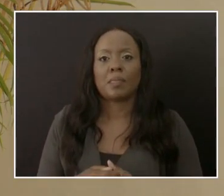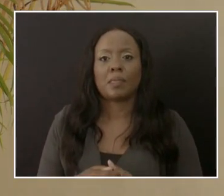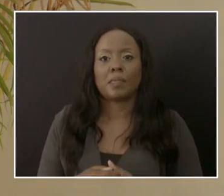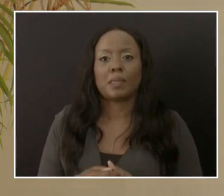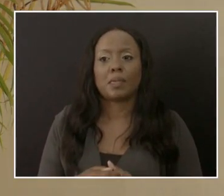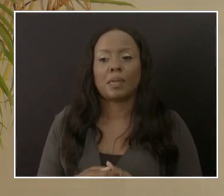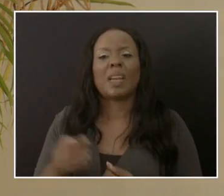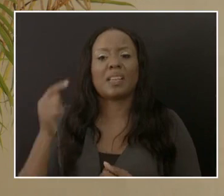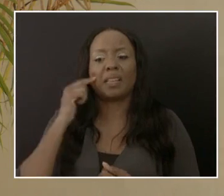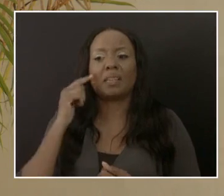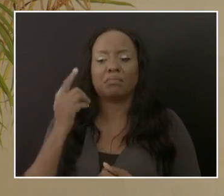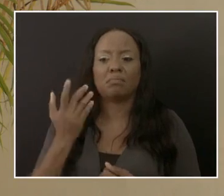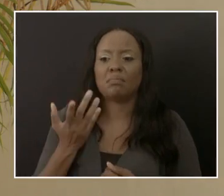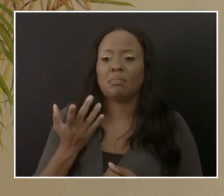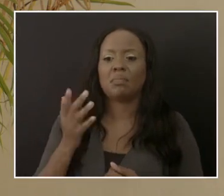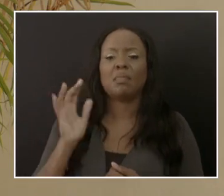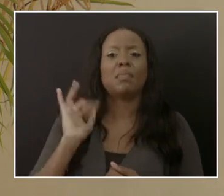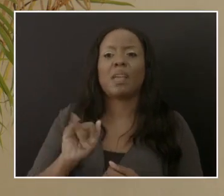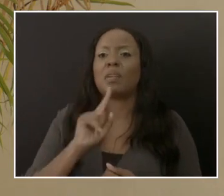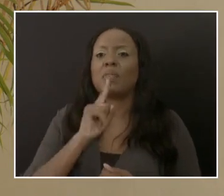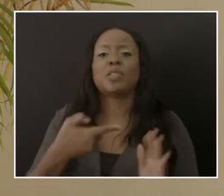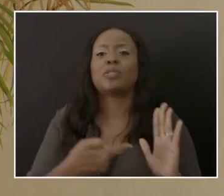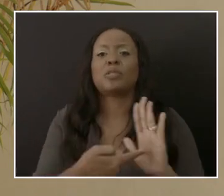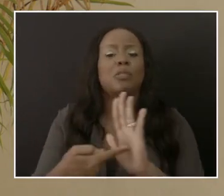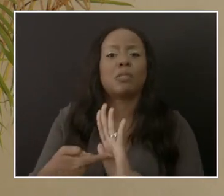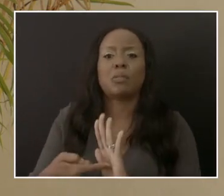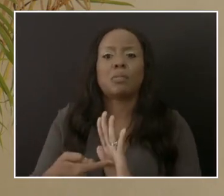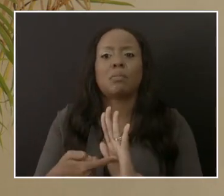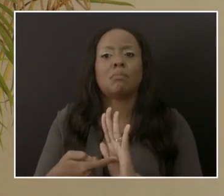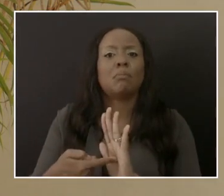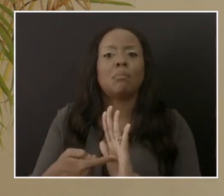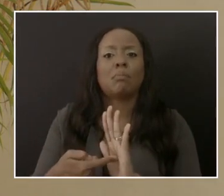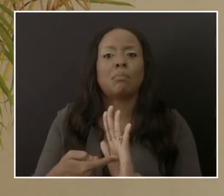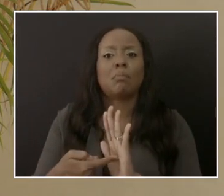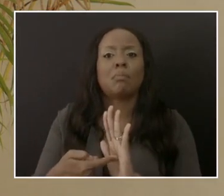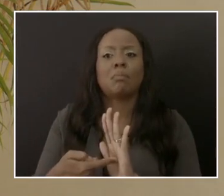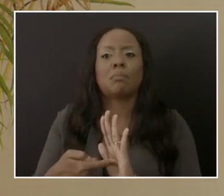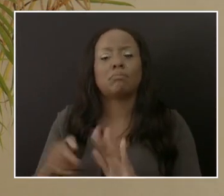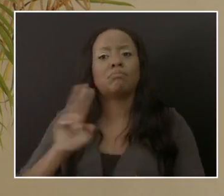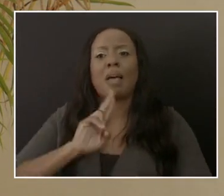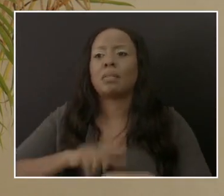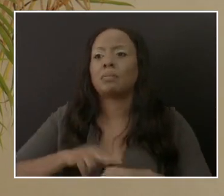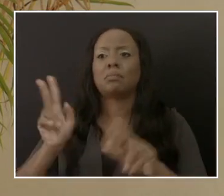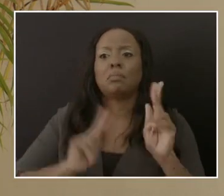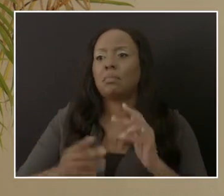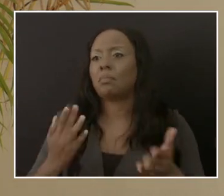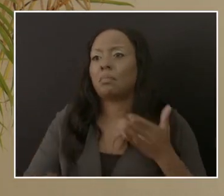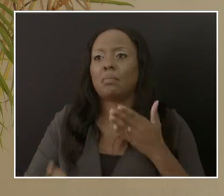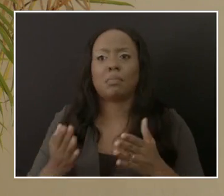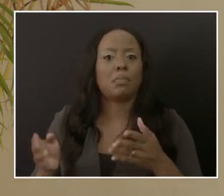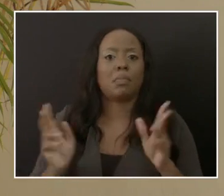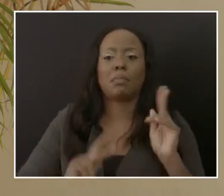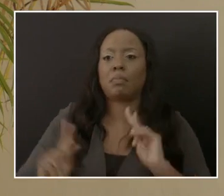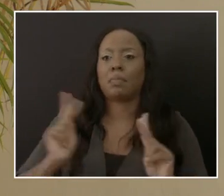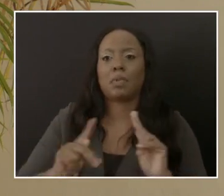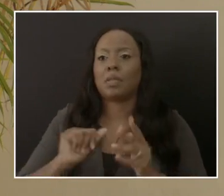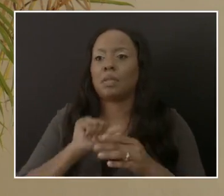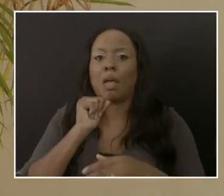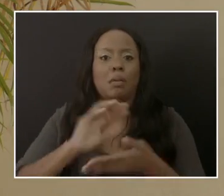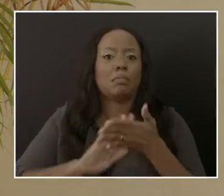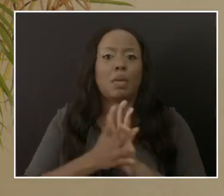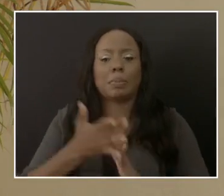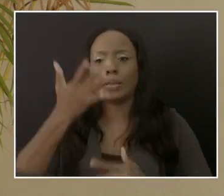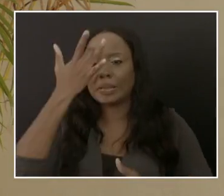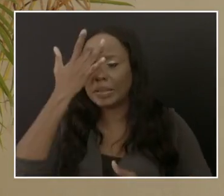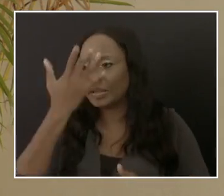going on nationally. So therefore, there are persons, probably not as many persons may be sick or have a need